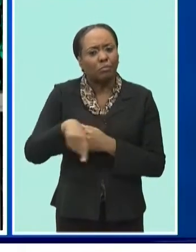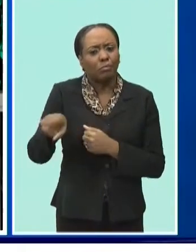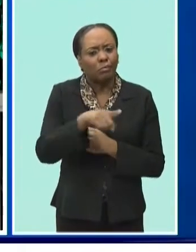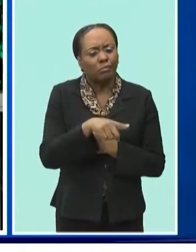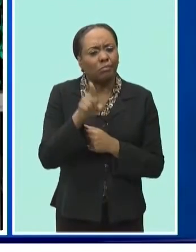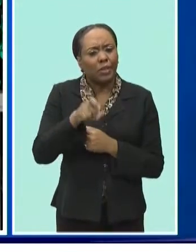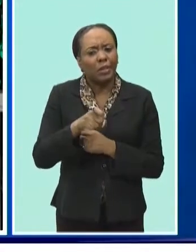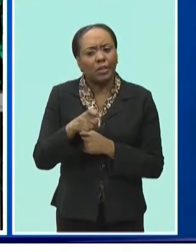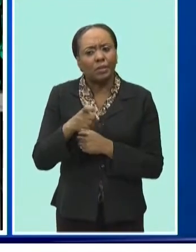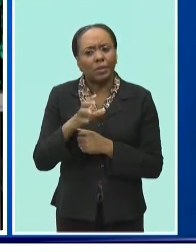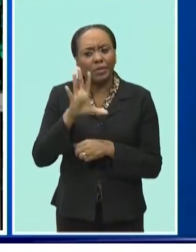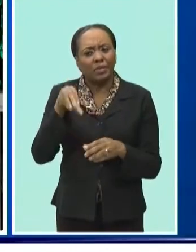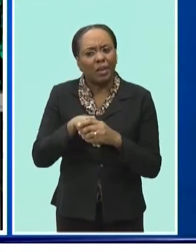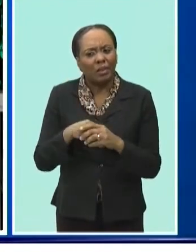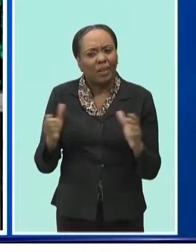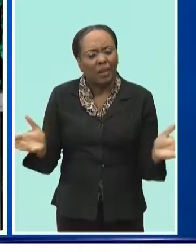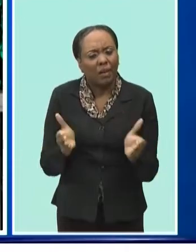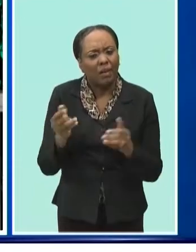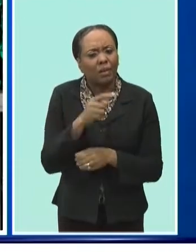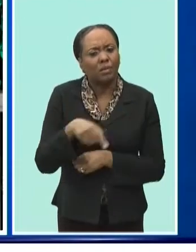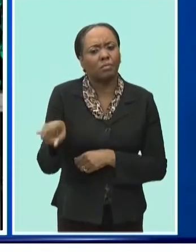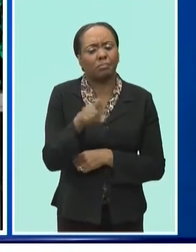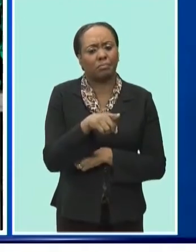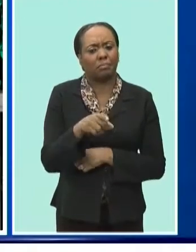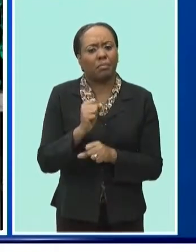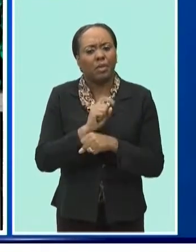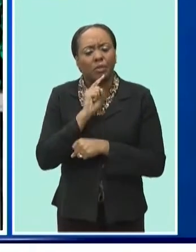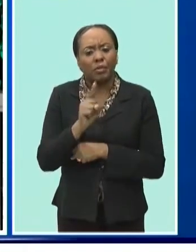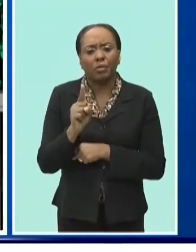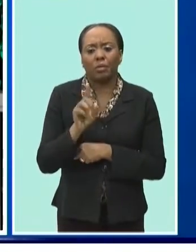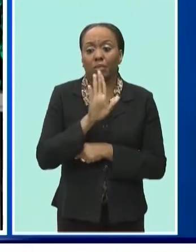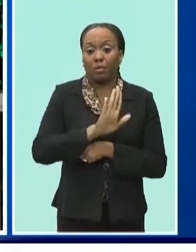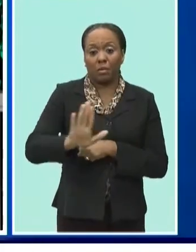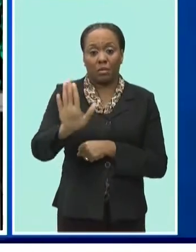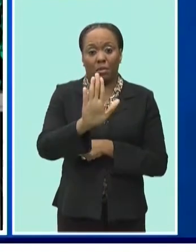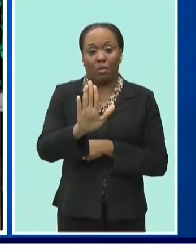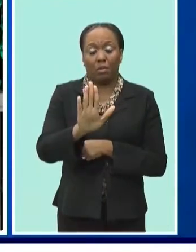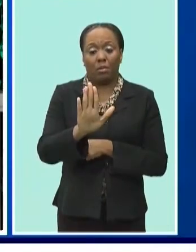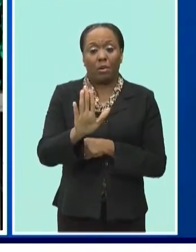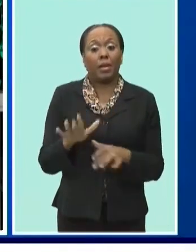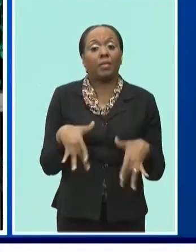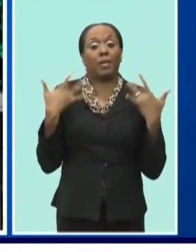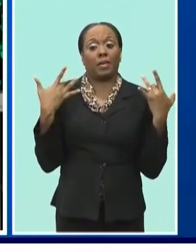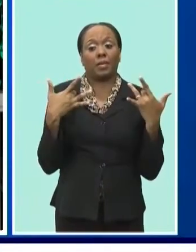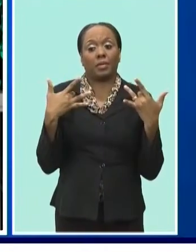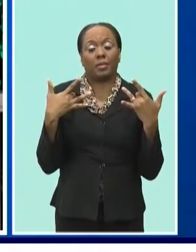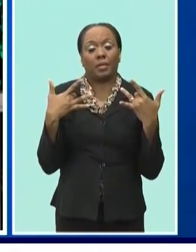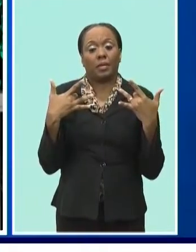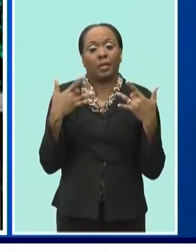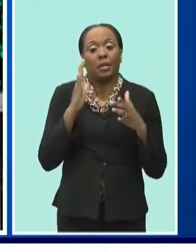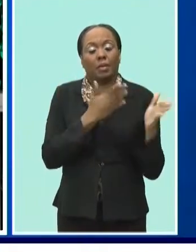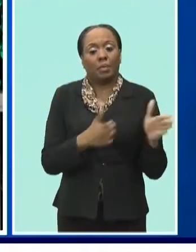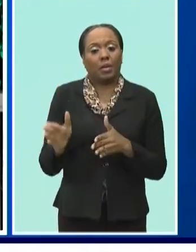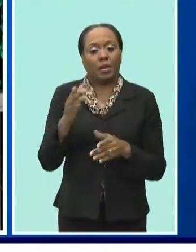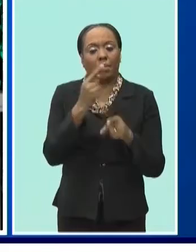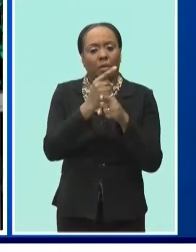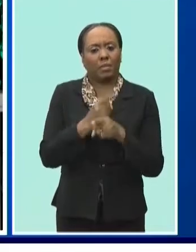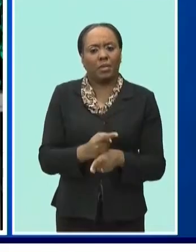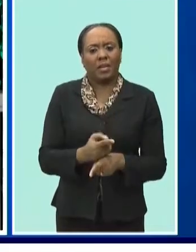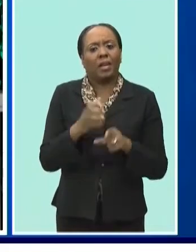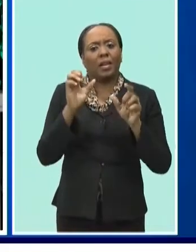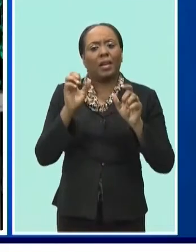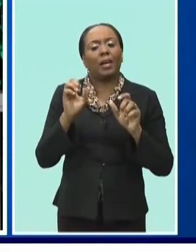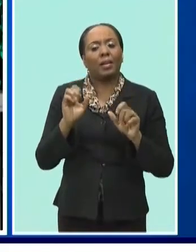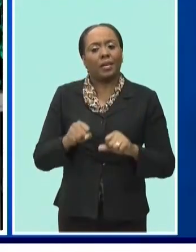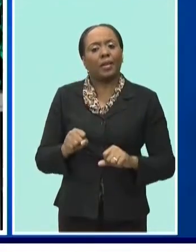and make sure that your events are very slickly produced, can stand up against any event in the world, but